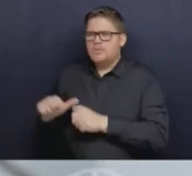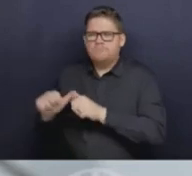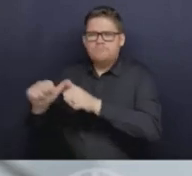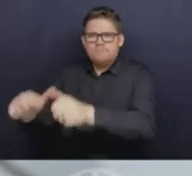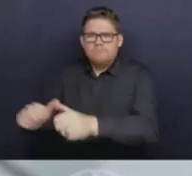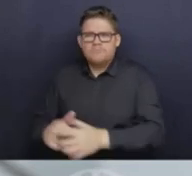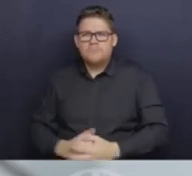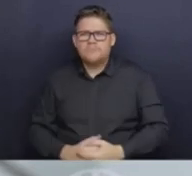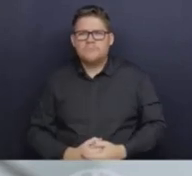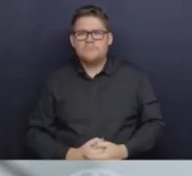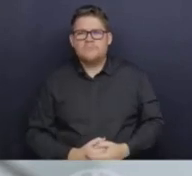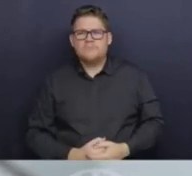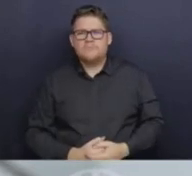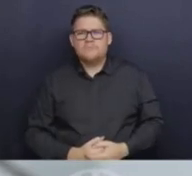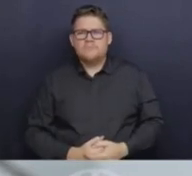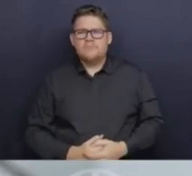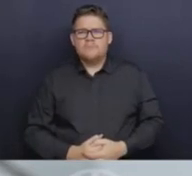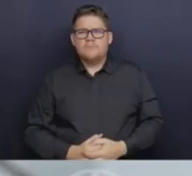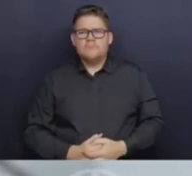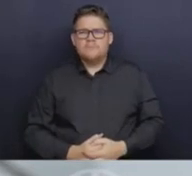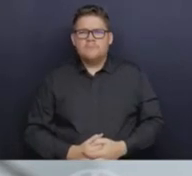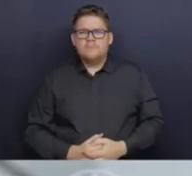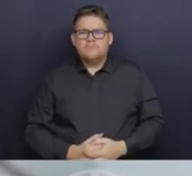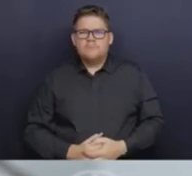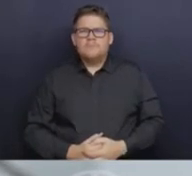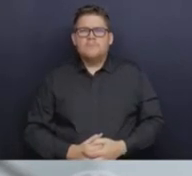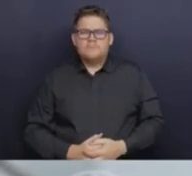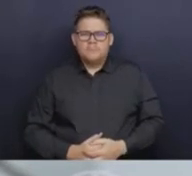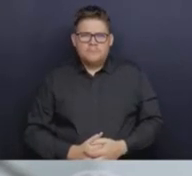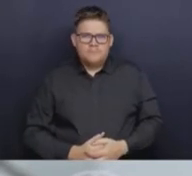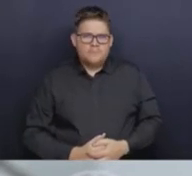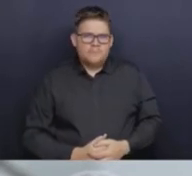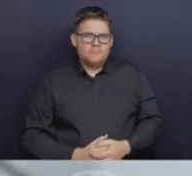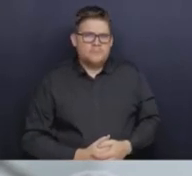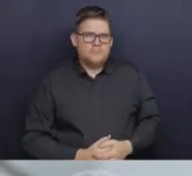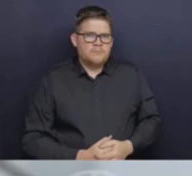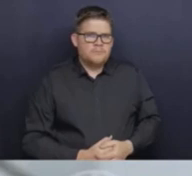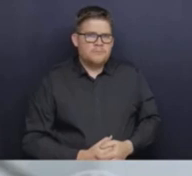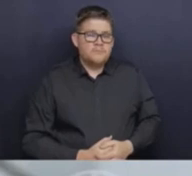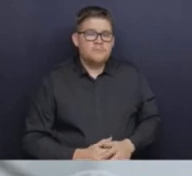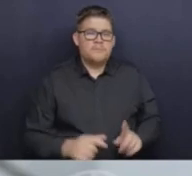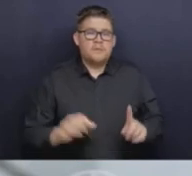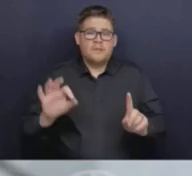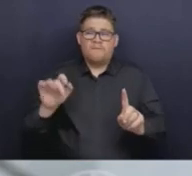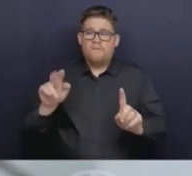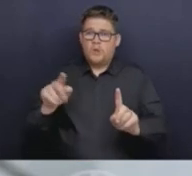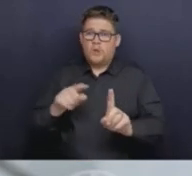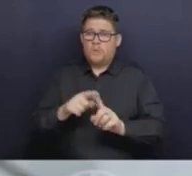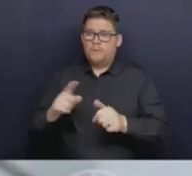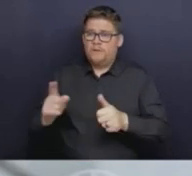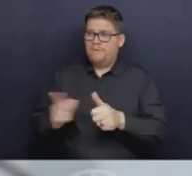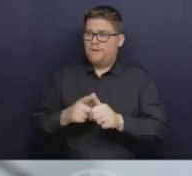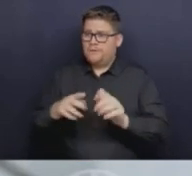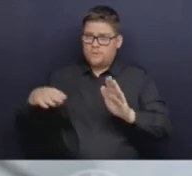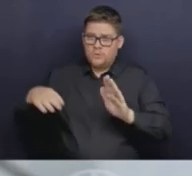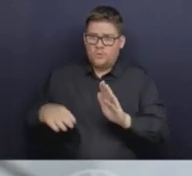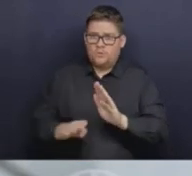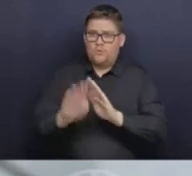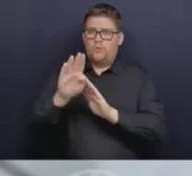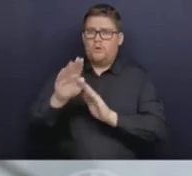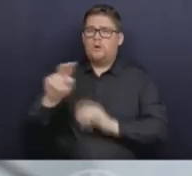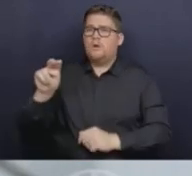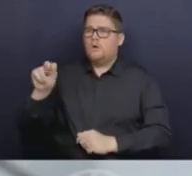So I'll just talk to the influenza piece, where it's the first peak. And so we still need to pay attention to influenza